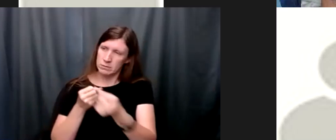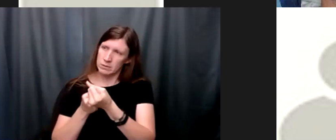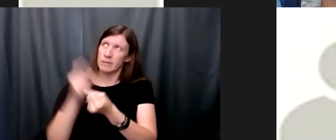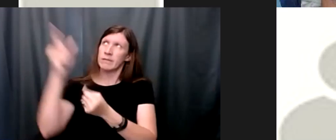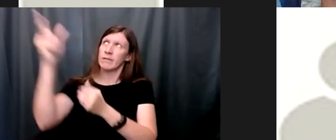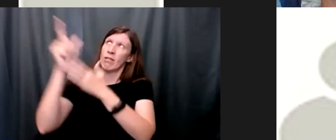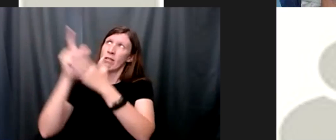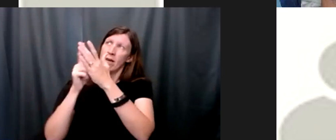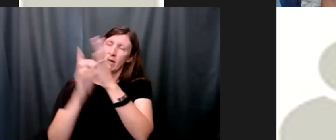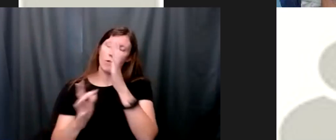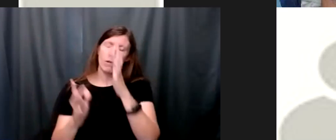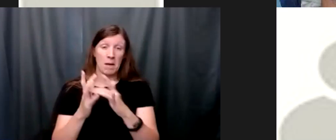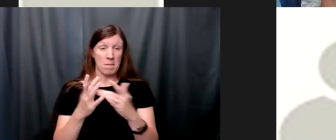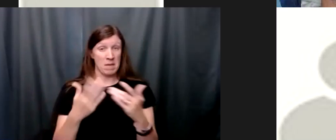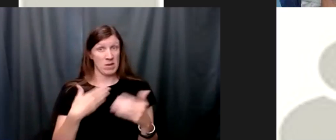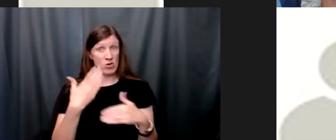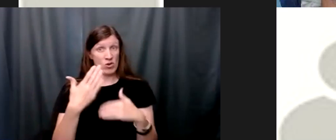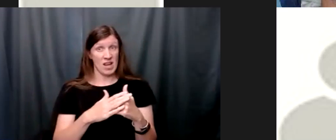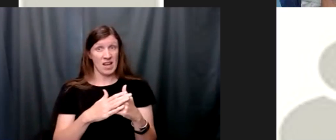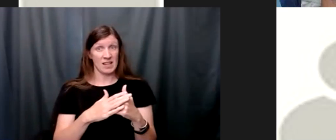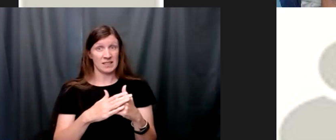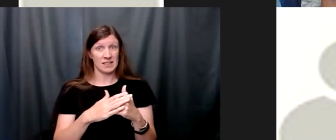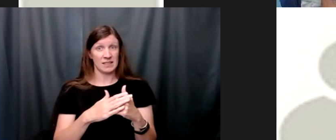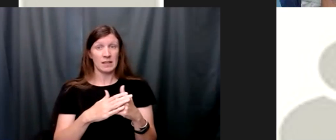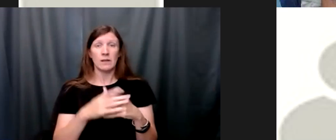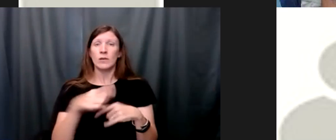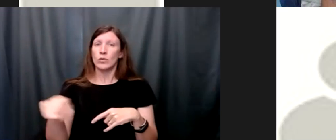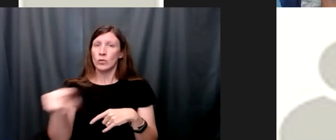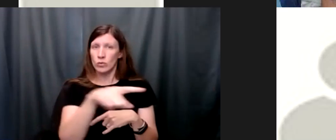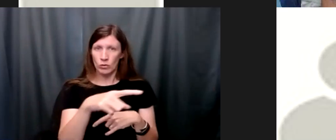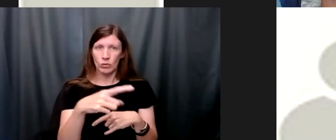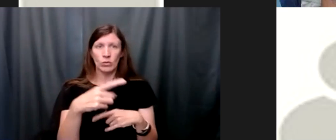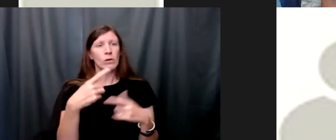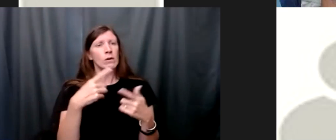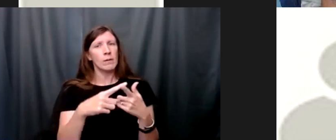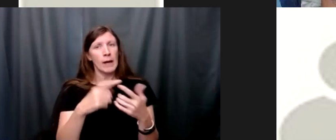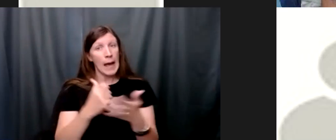to help someone in their journey if that's you be gentle don't get cocky